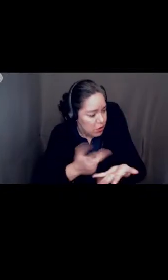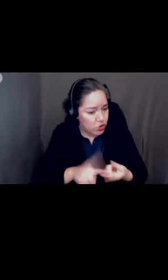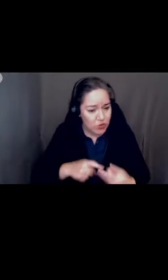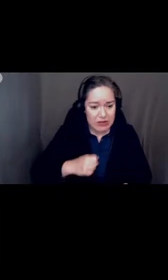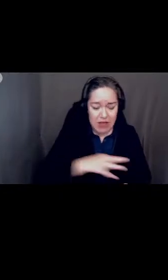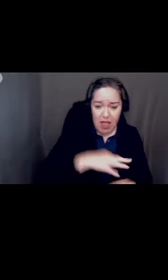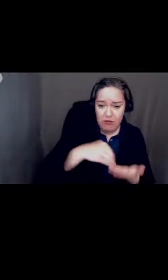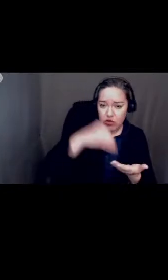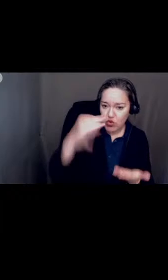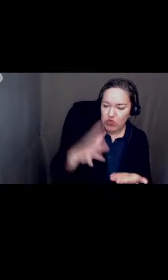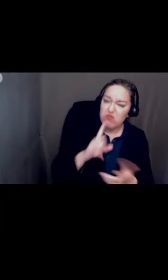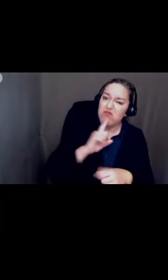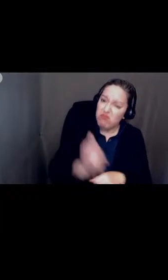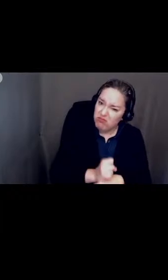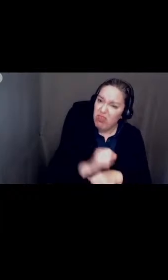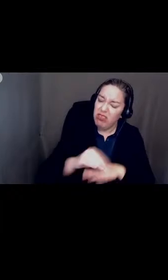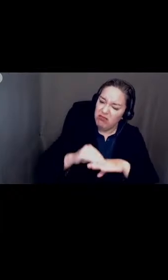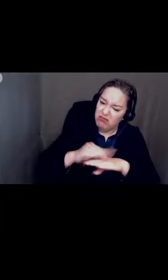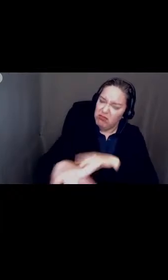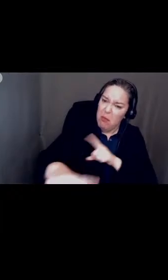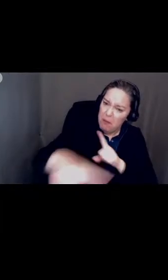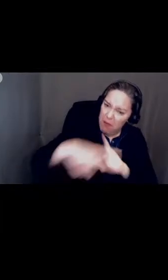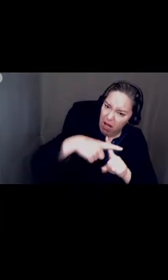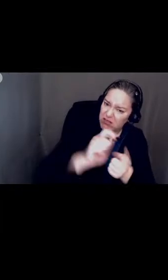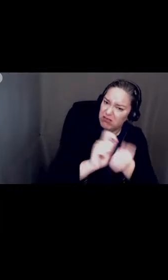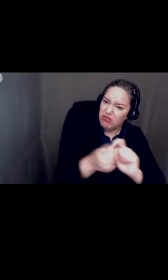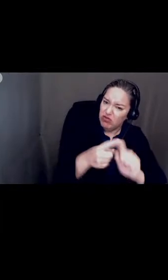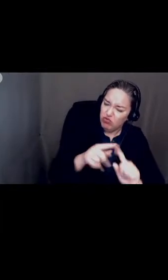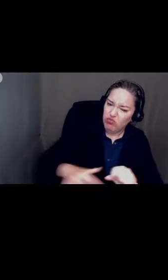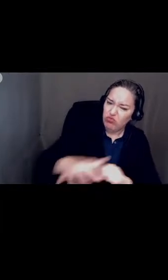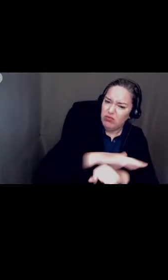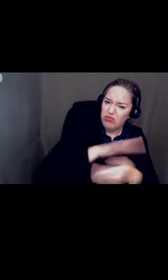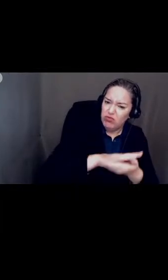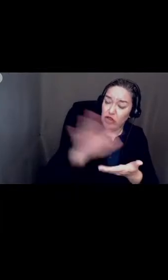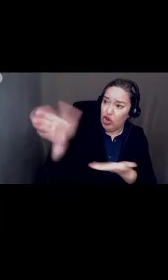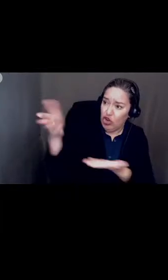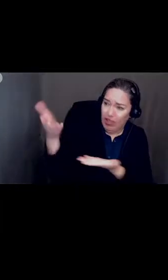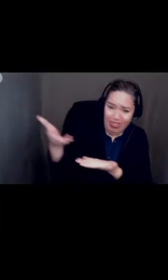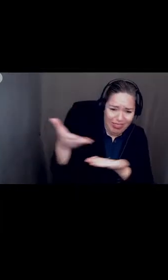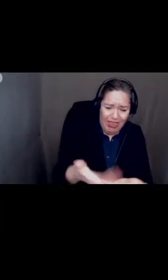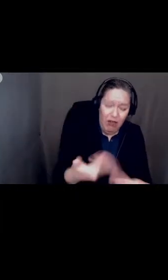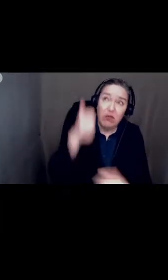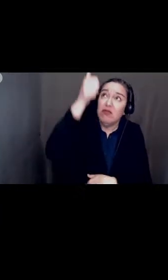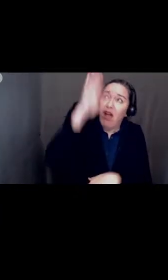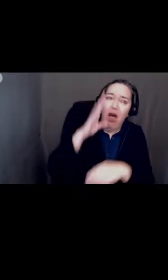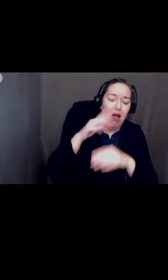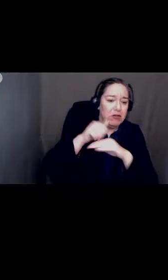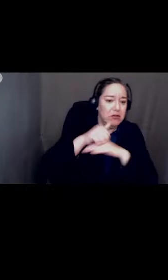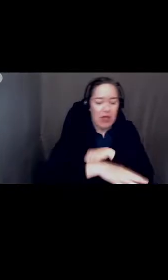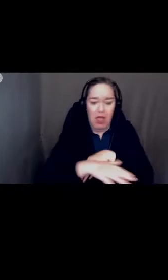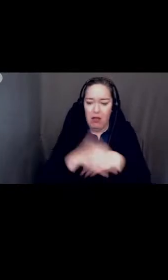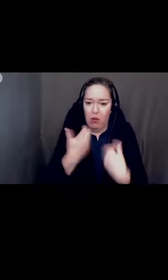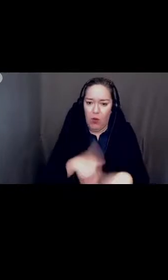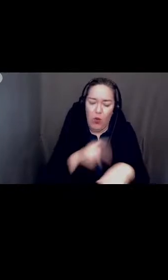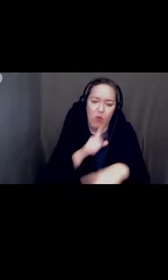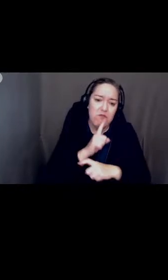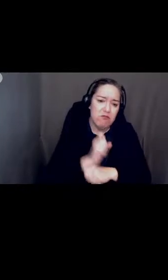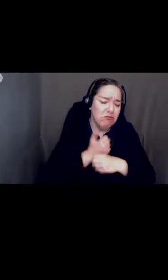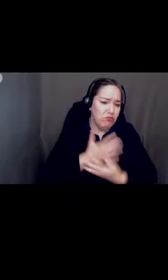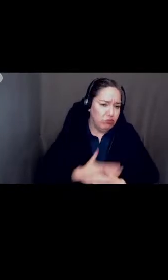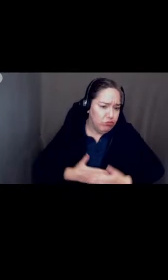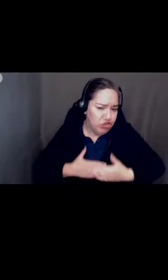positive change on our site her presence is godsend and critical to our district and site and we appreciate her very very much